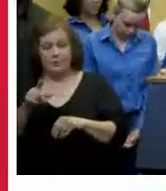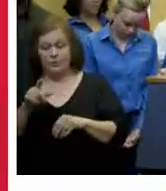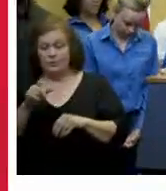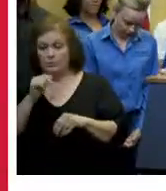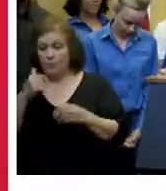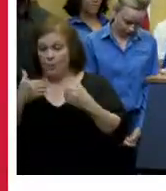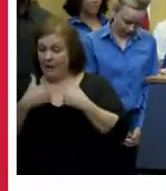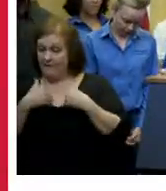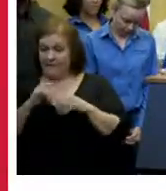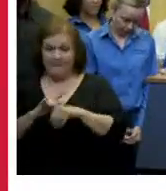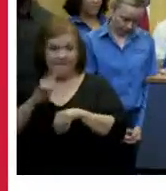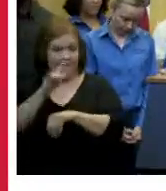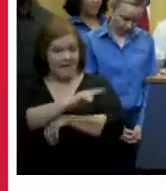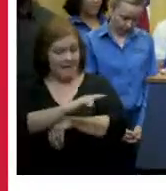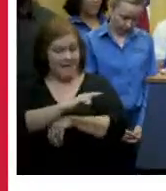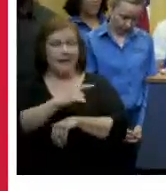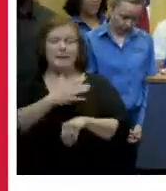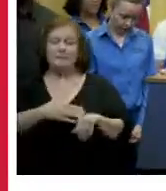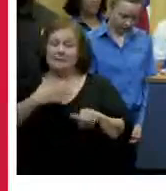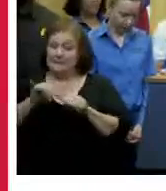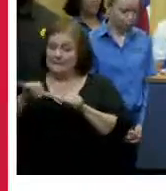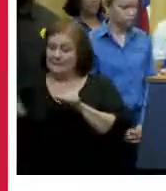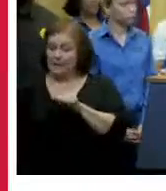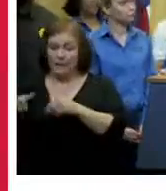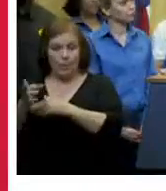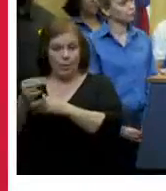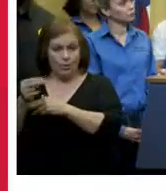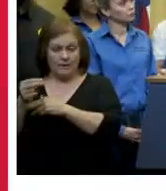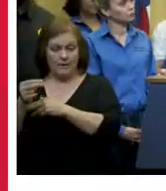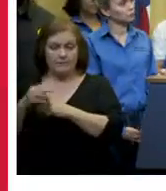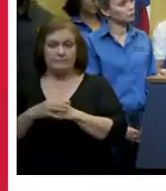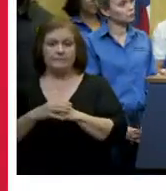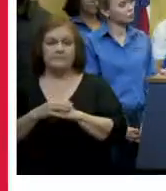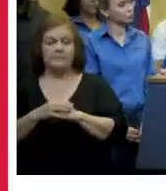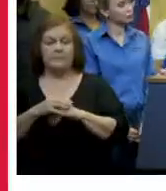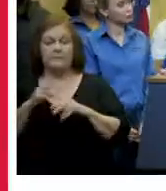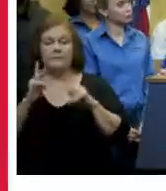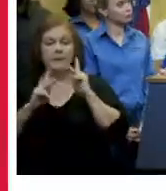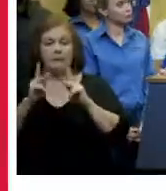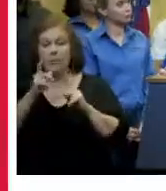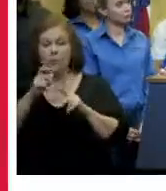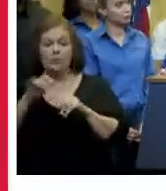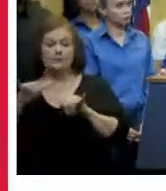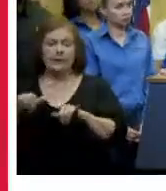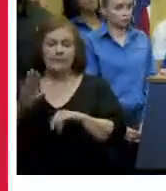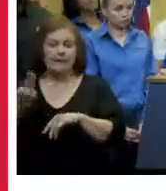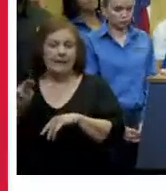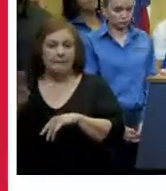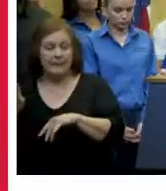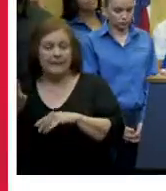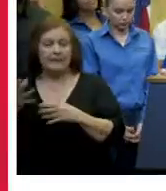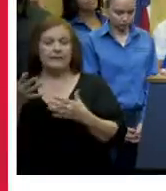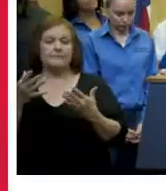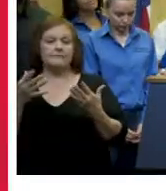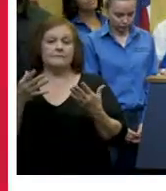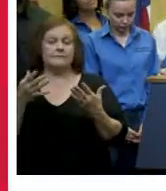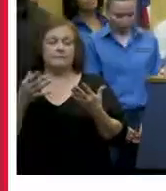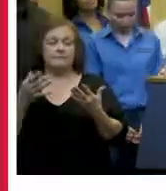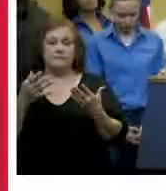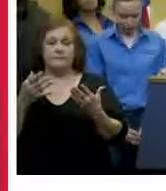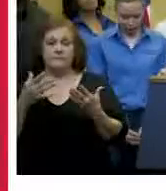seat on a flight to stay put at the hotel and those who are staying in airbnbs short-term rentals please